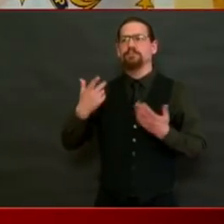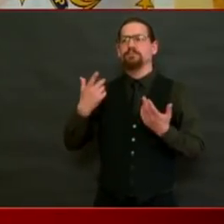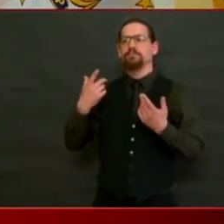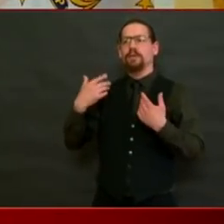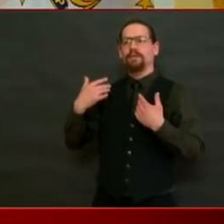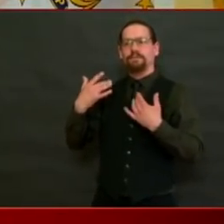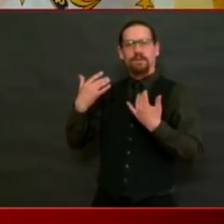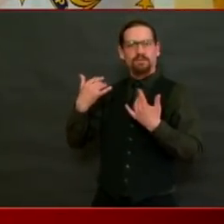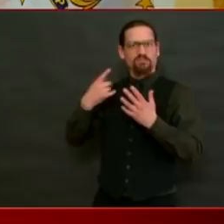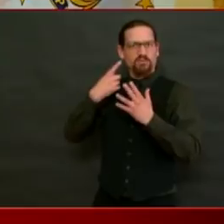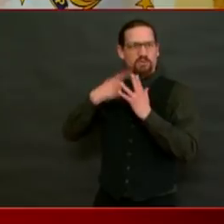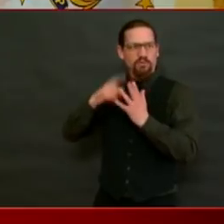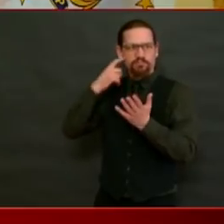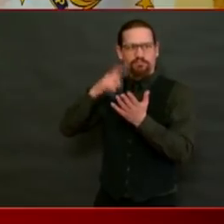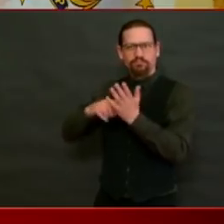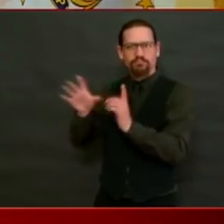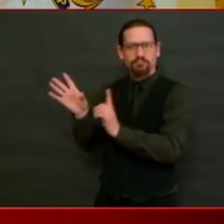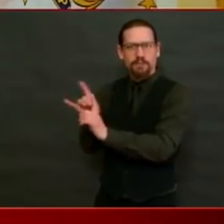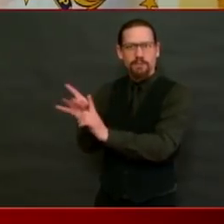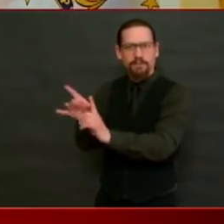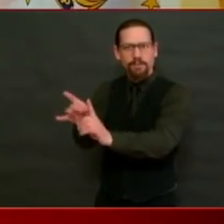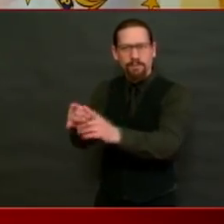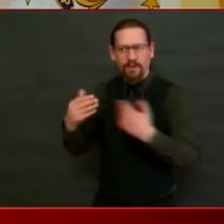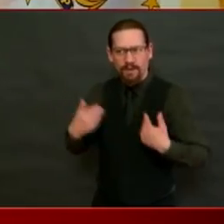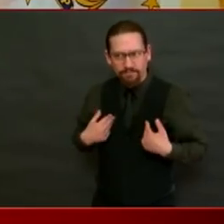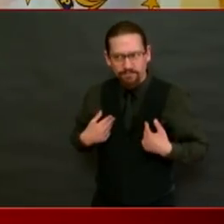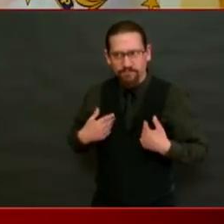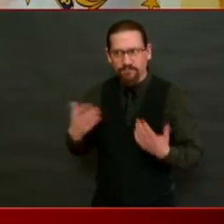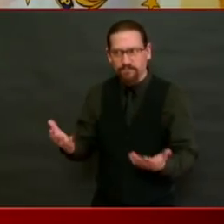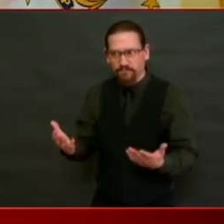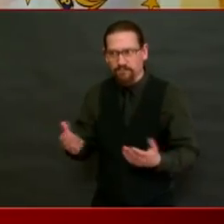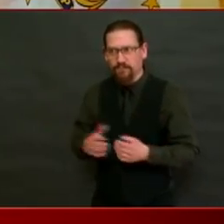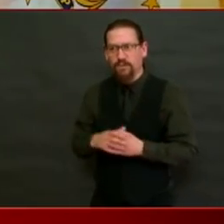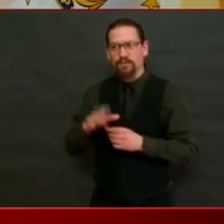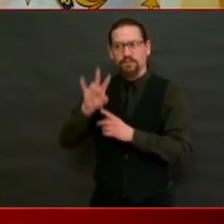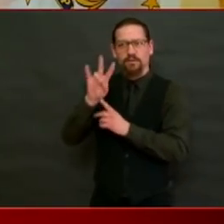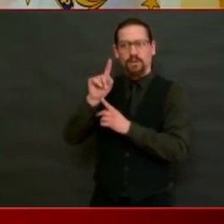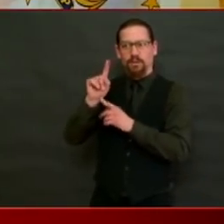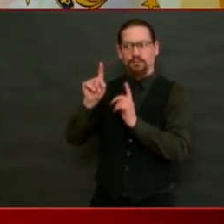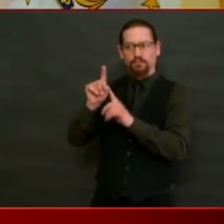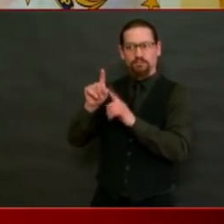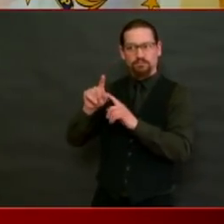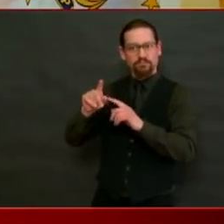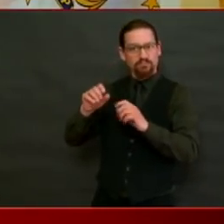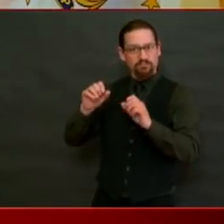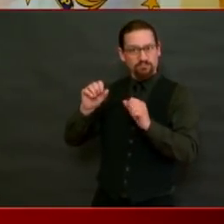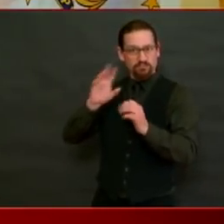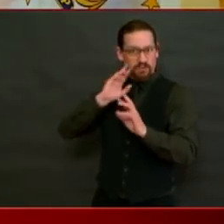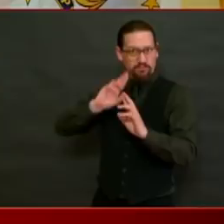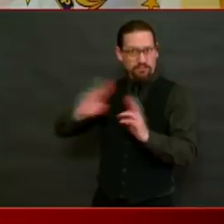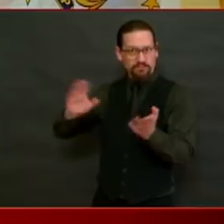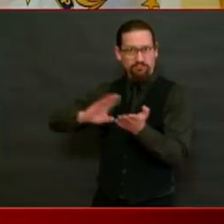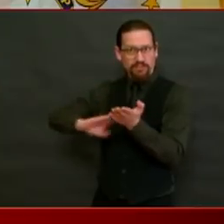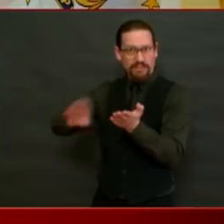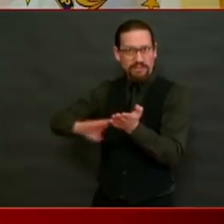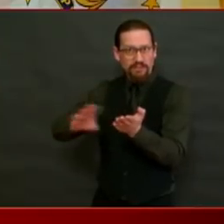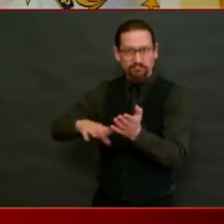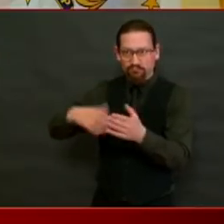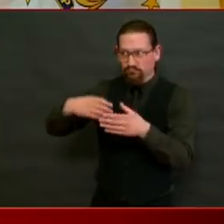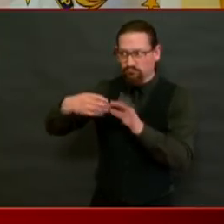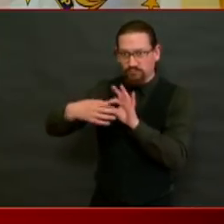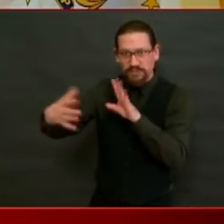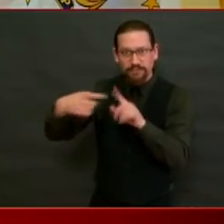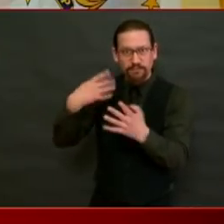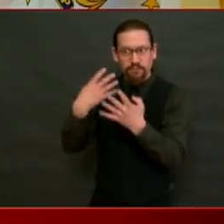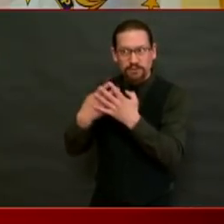Thank you for the question. I think the answer is yes. Obviously, I look at data every day, and we change